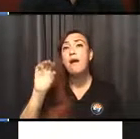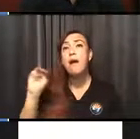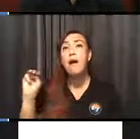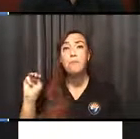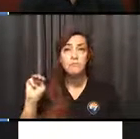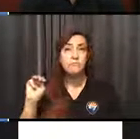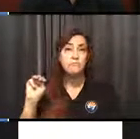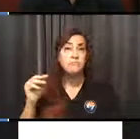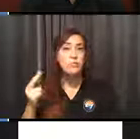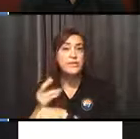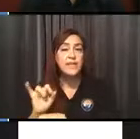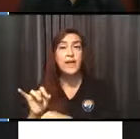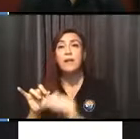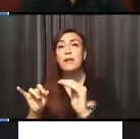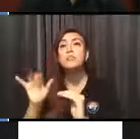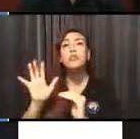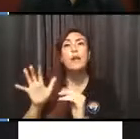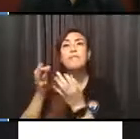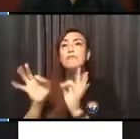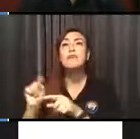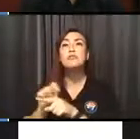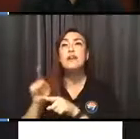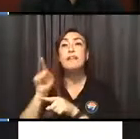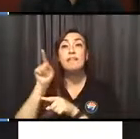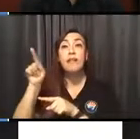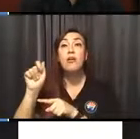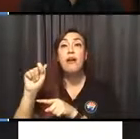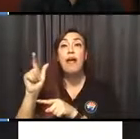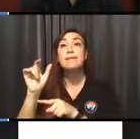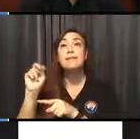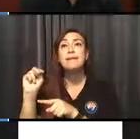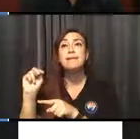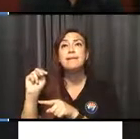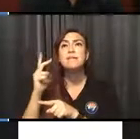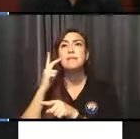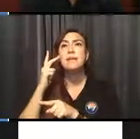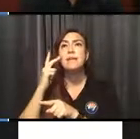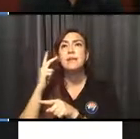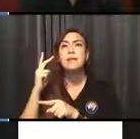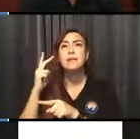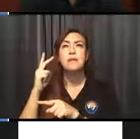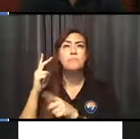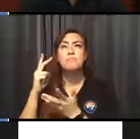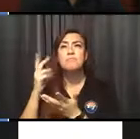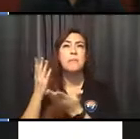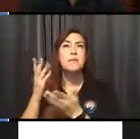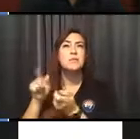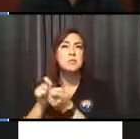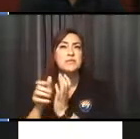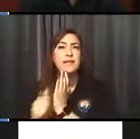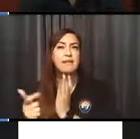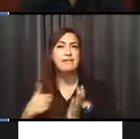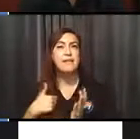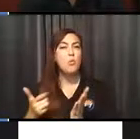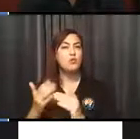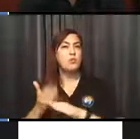There's great free training on there to see what type of, if you have certain skills you want to upgrade, there's